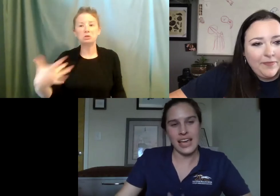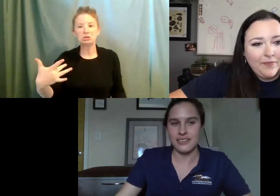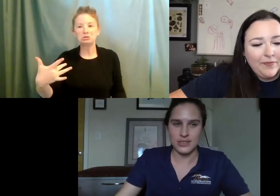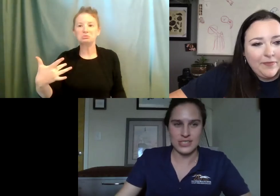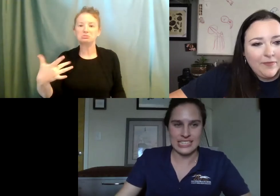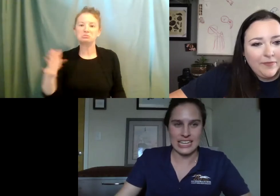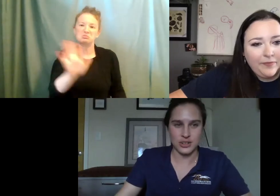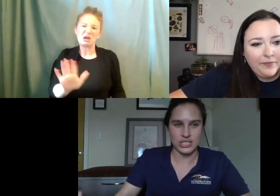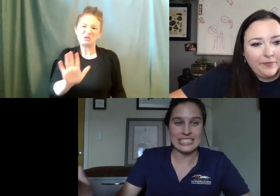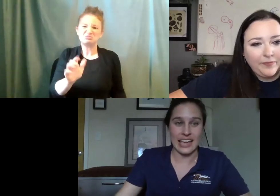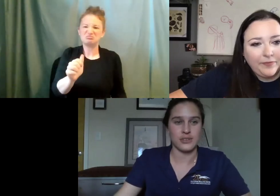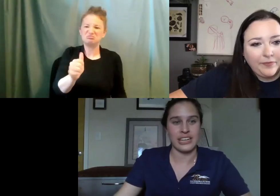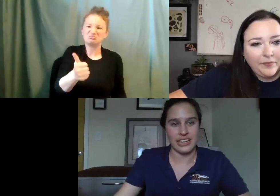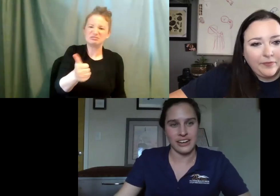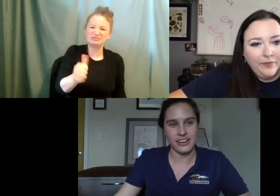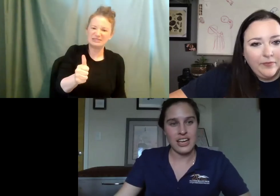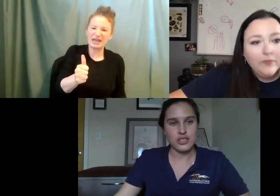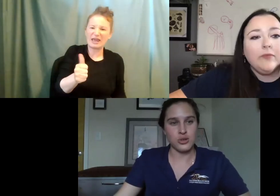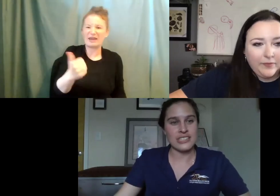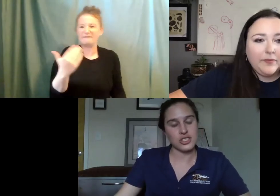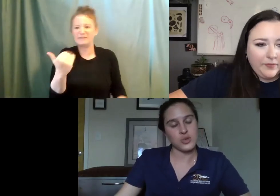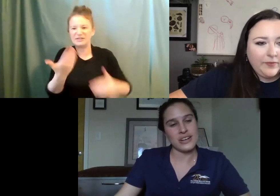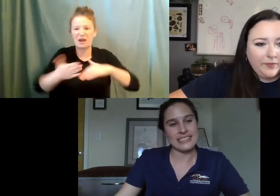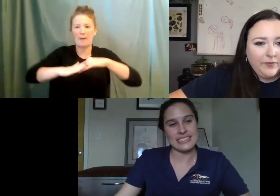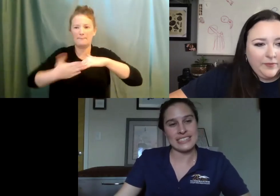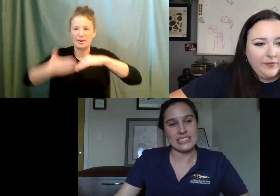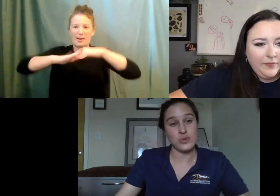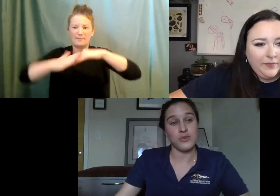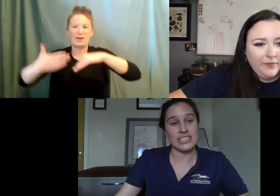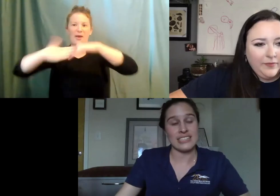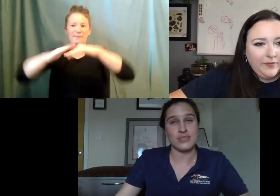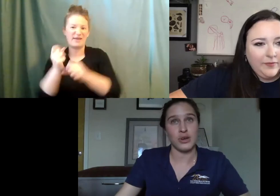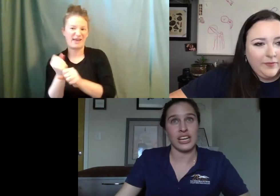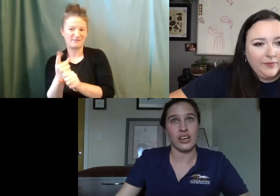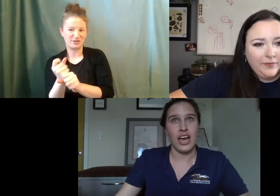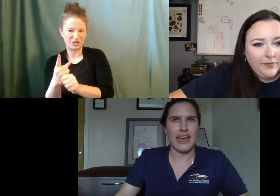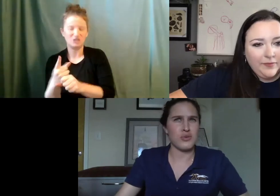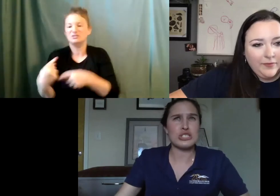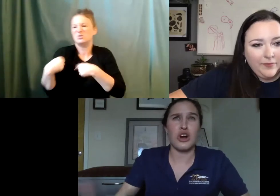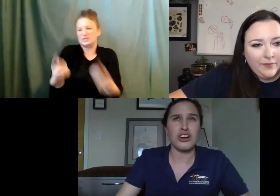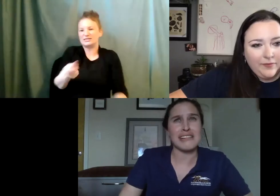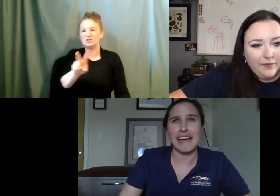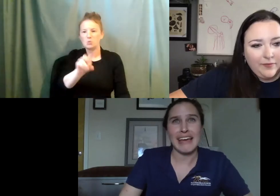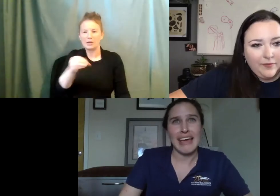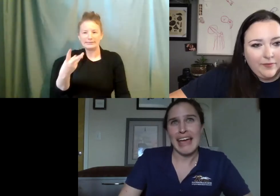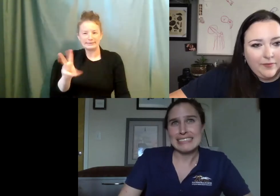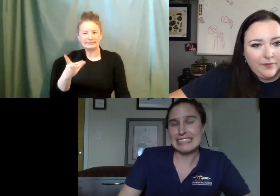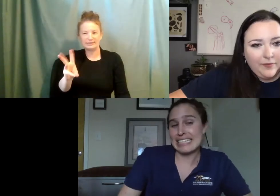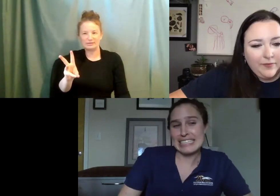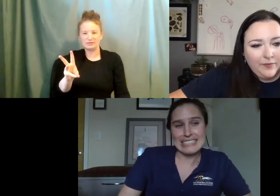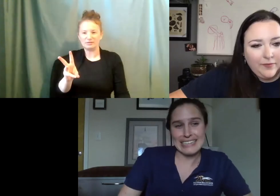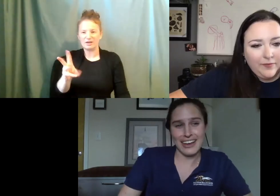about a 10 to 15 increase every year. So since 2016, since we moved into this building, I think we started at like